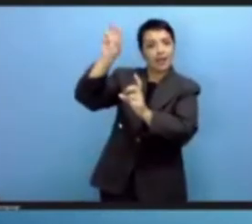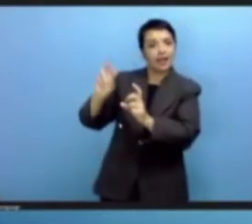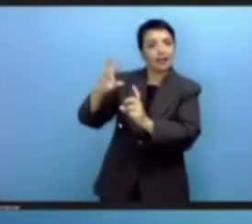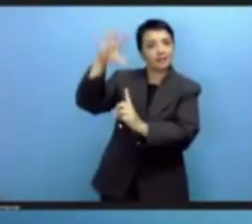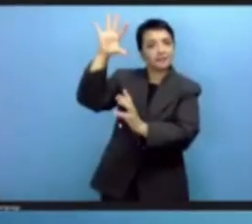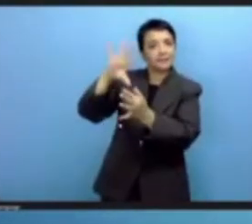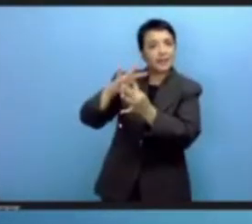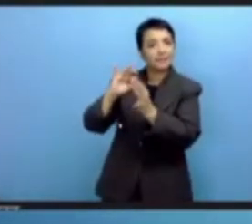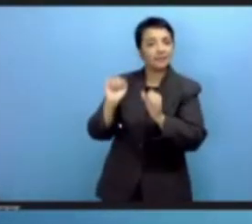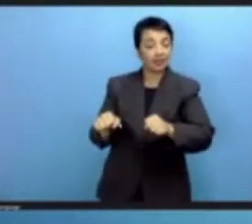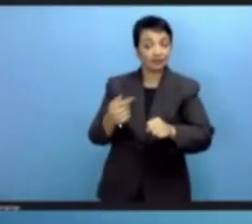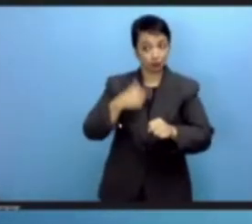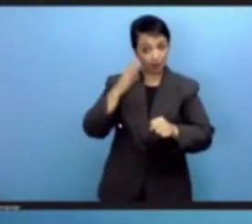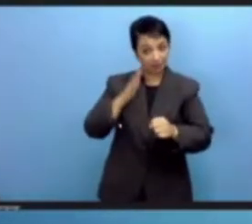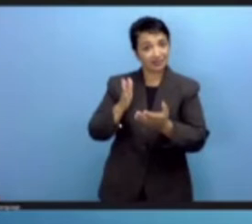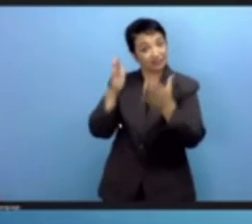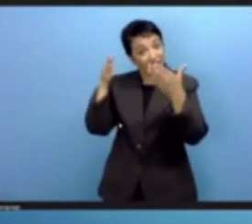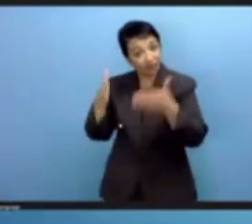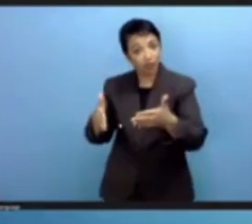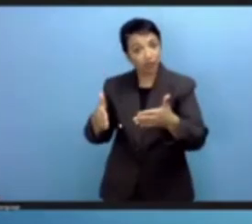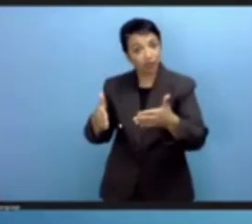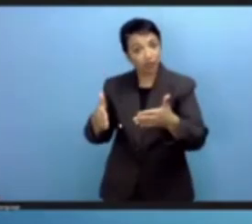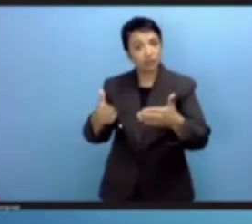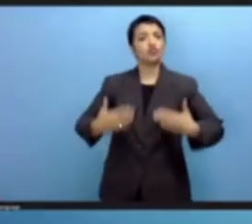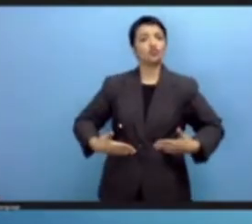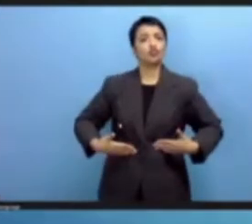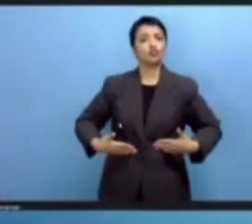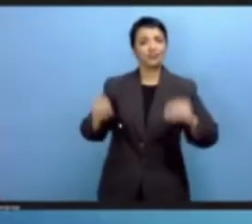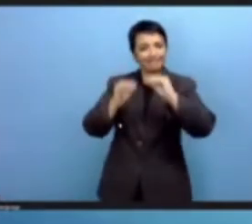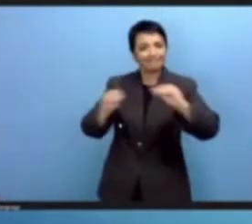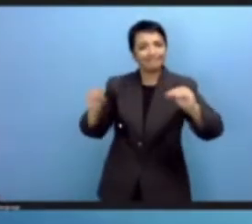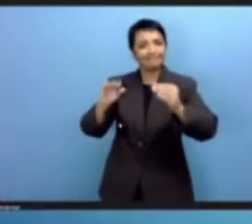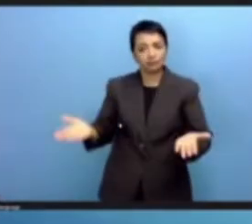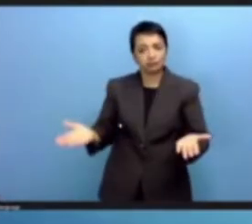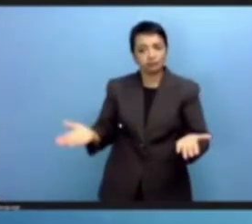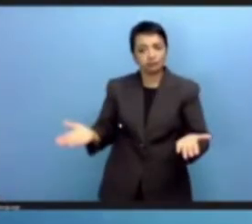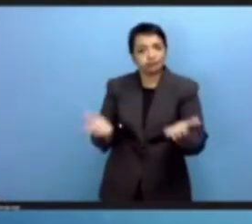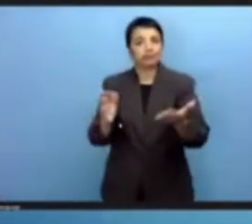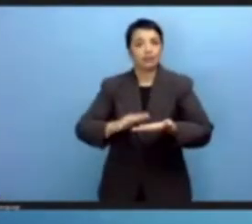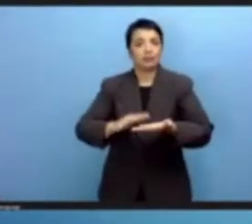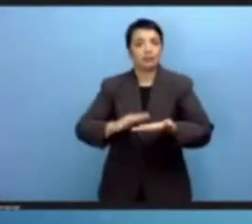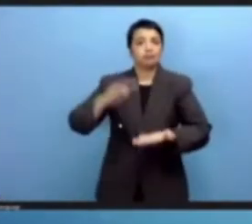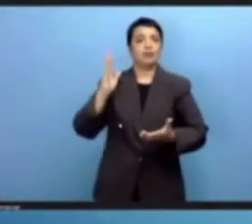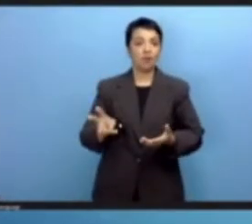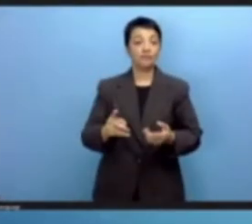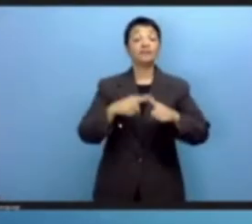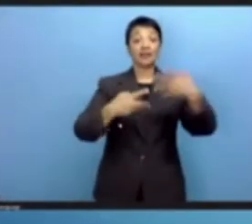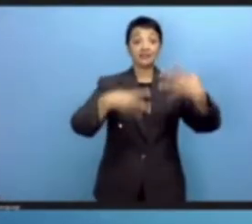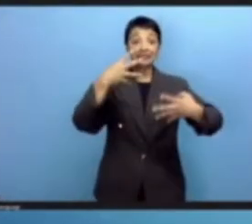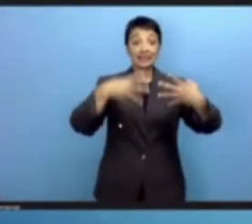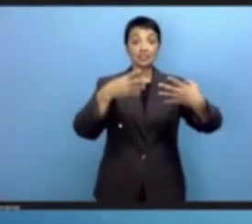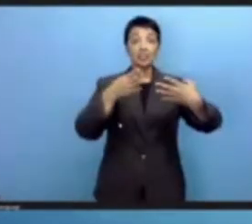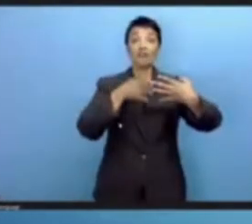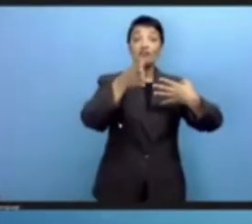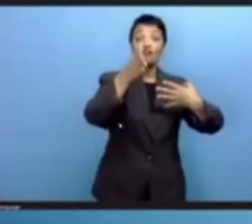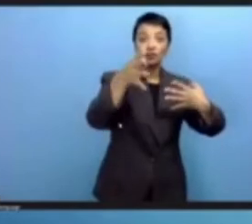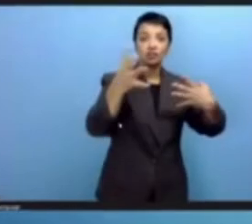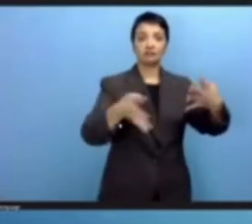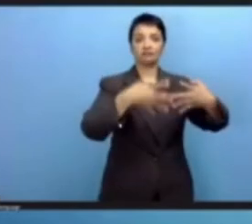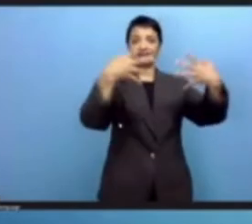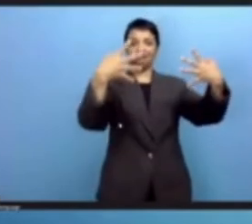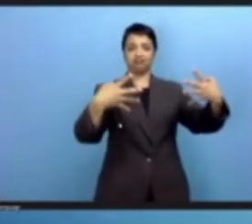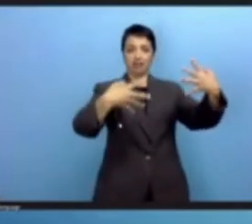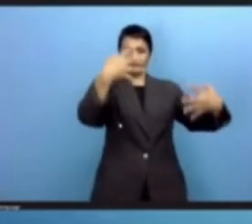capacity, human capacity. We also need to build the data sets for the future. This is not a rich